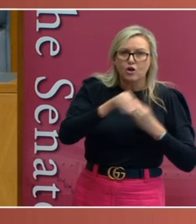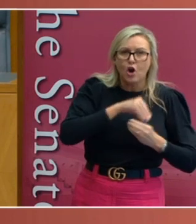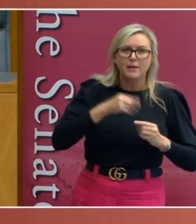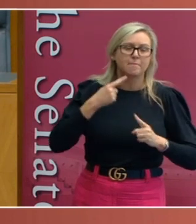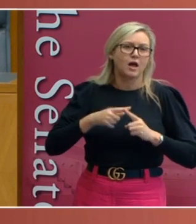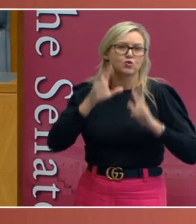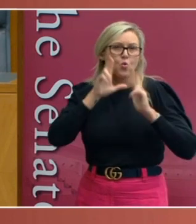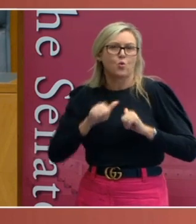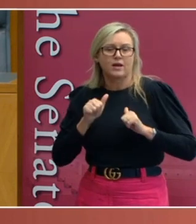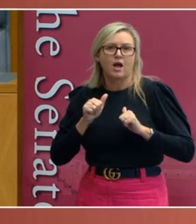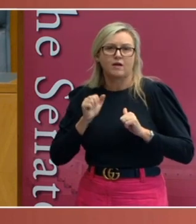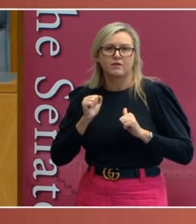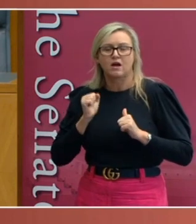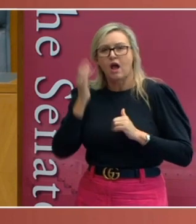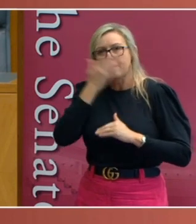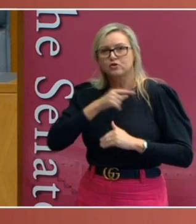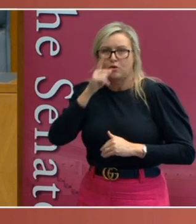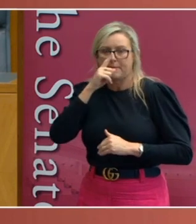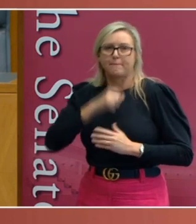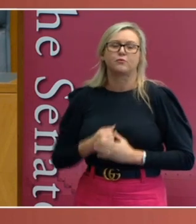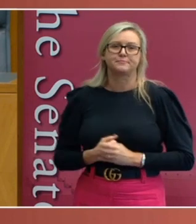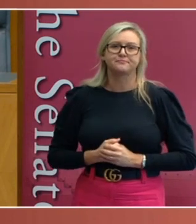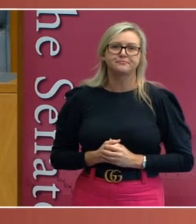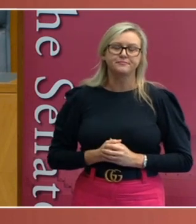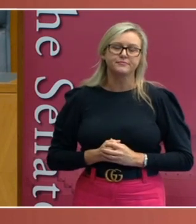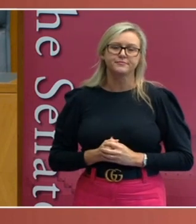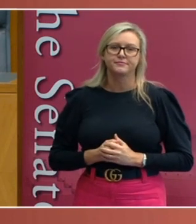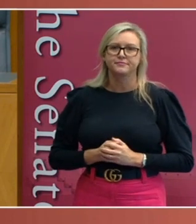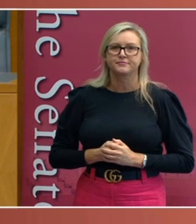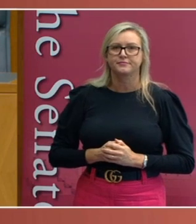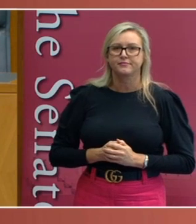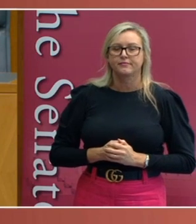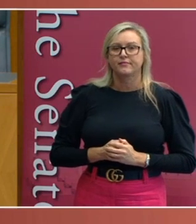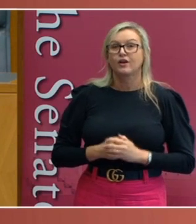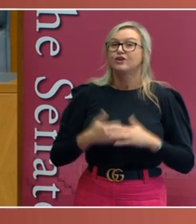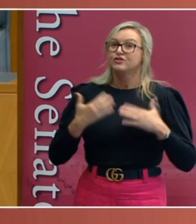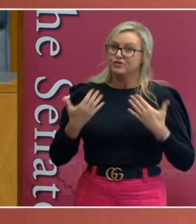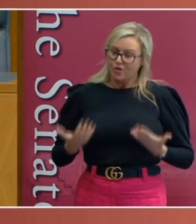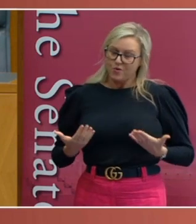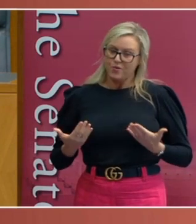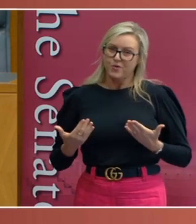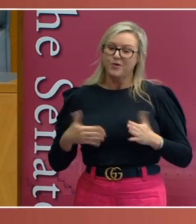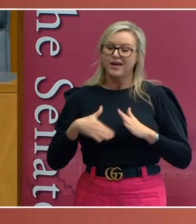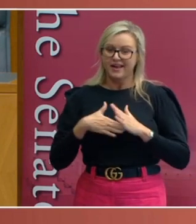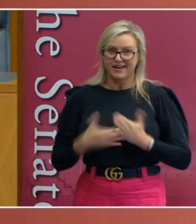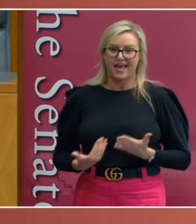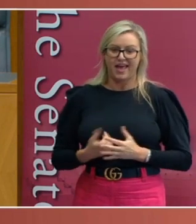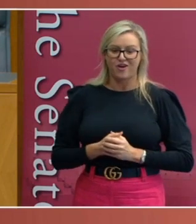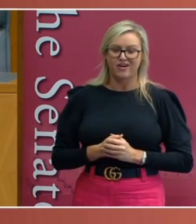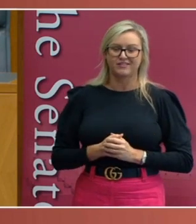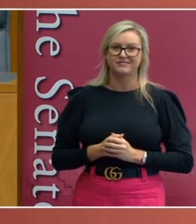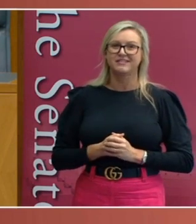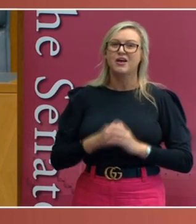acting in the interests of your own communities. So, this brings us to the power of the case.